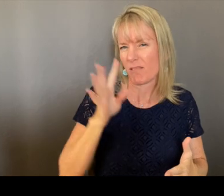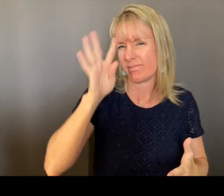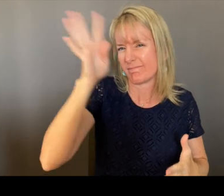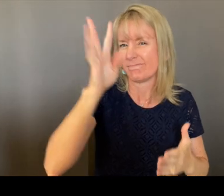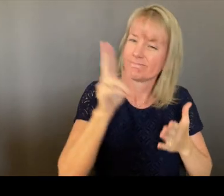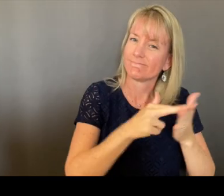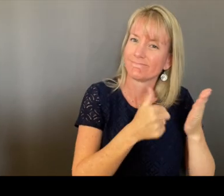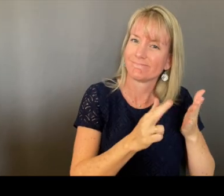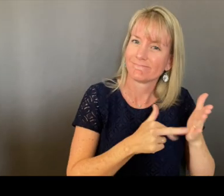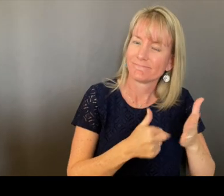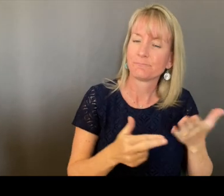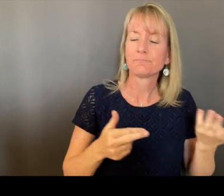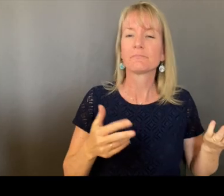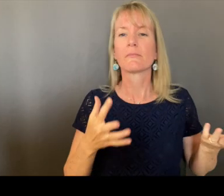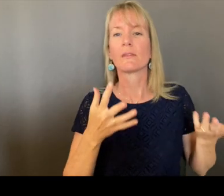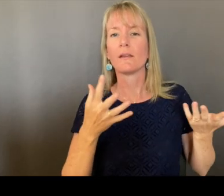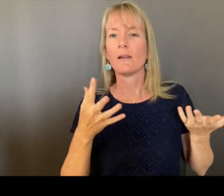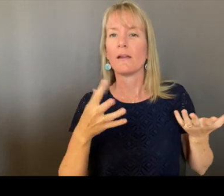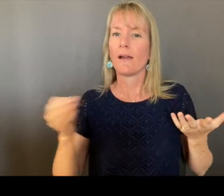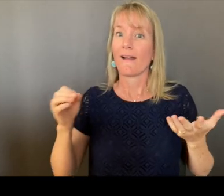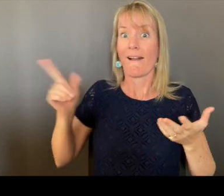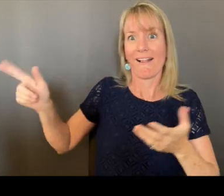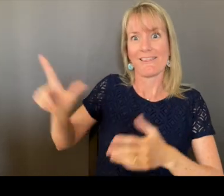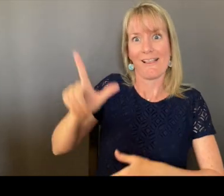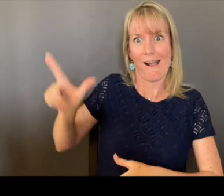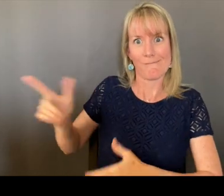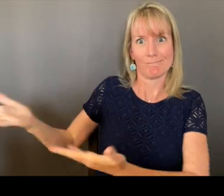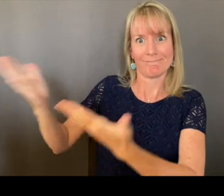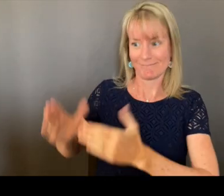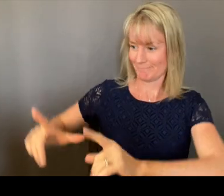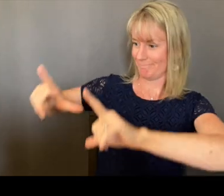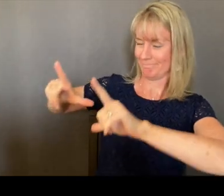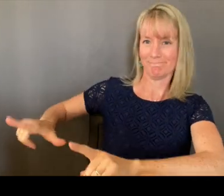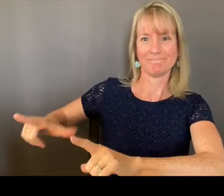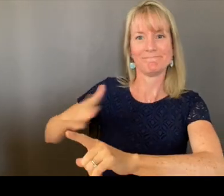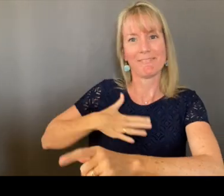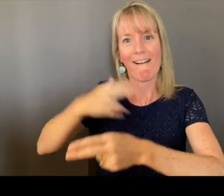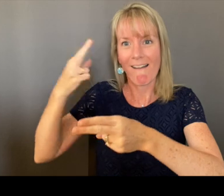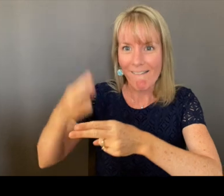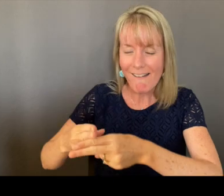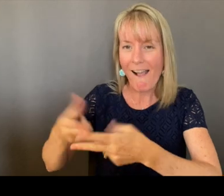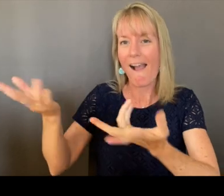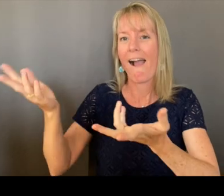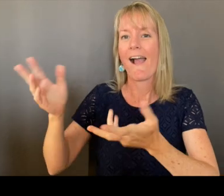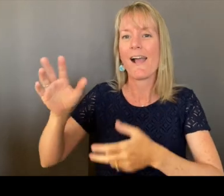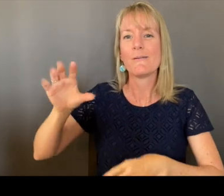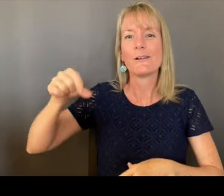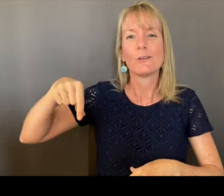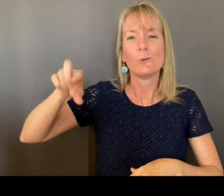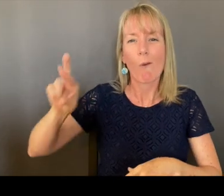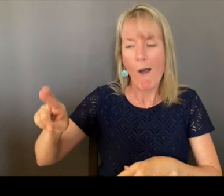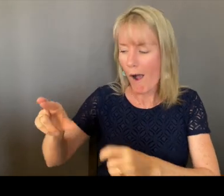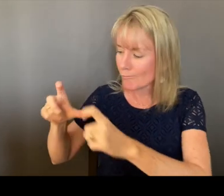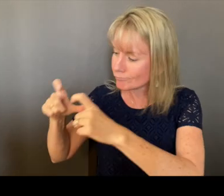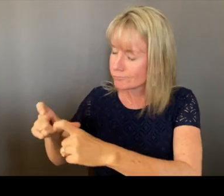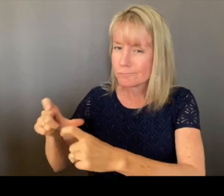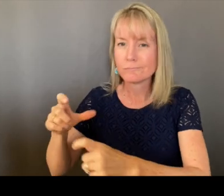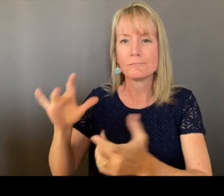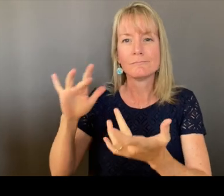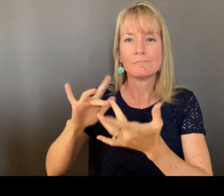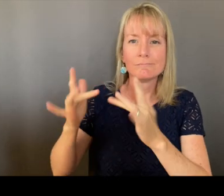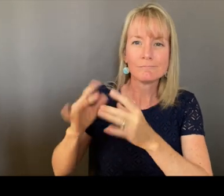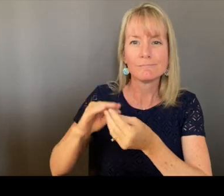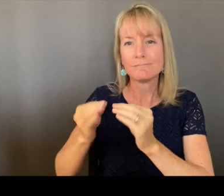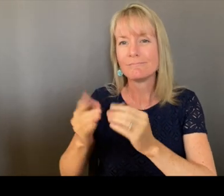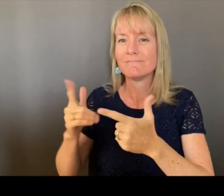watercolor art and they were nice enough to have a little plaque with my name and my QR code, my